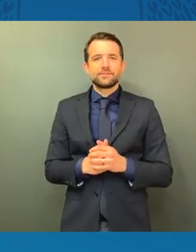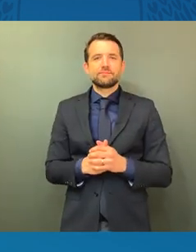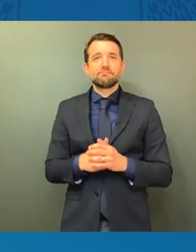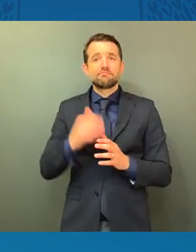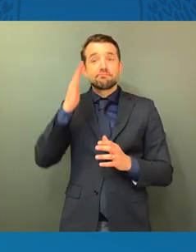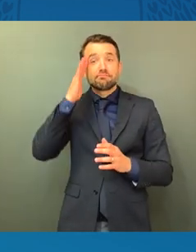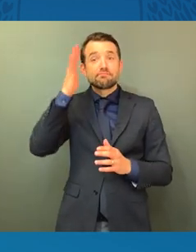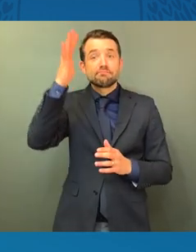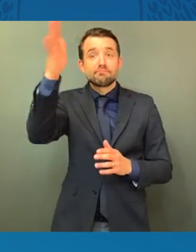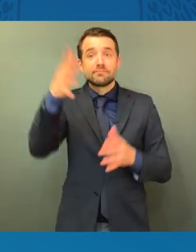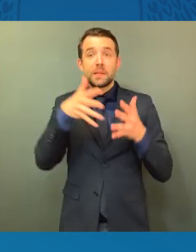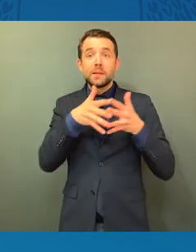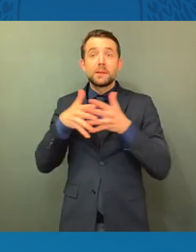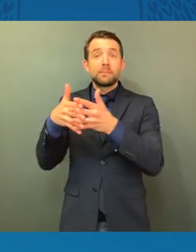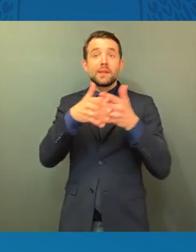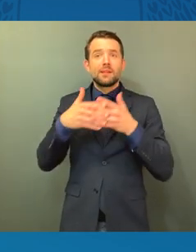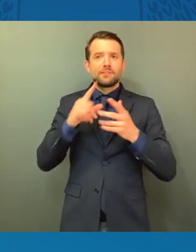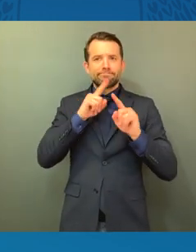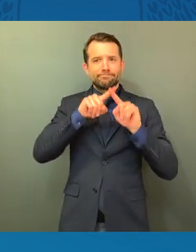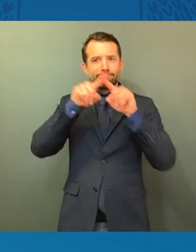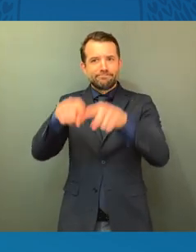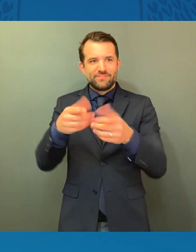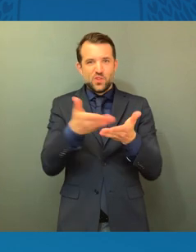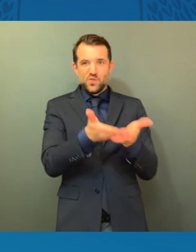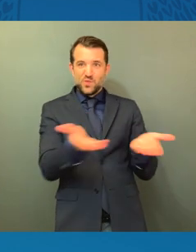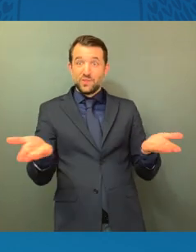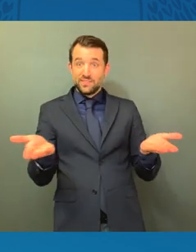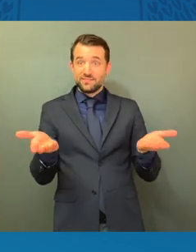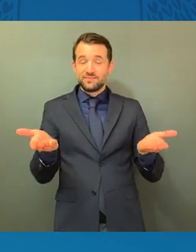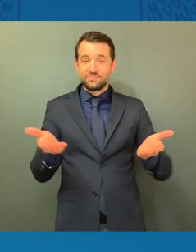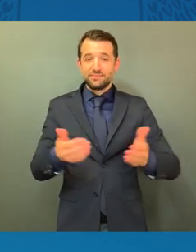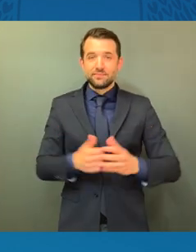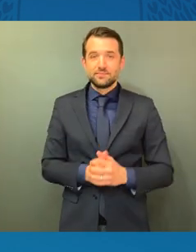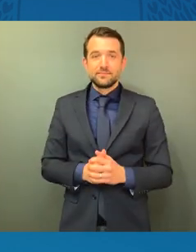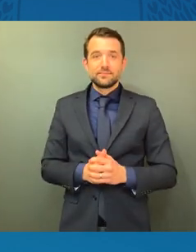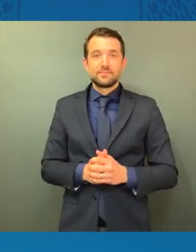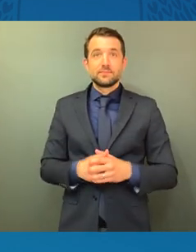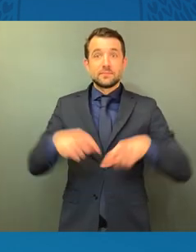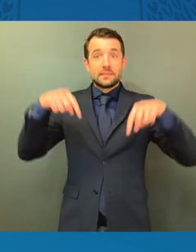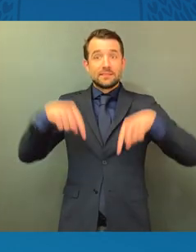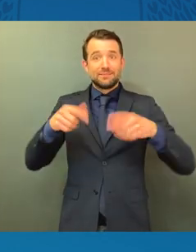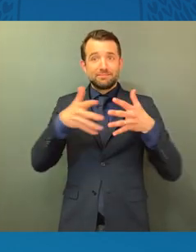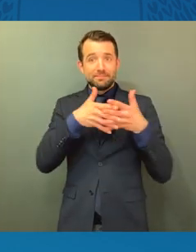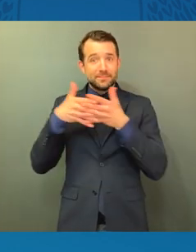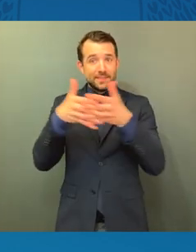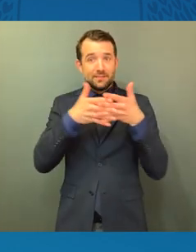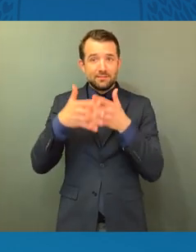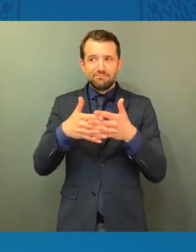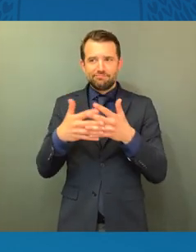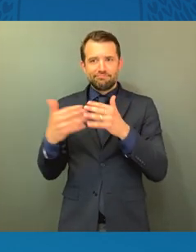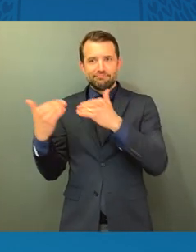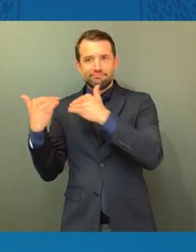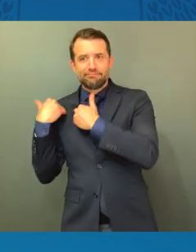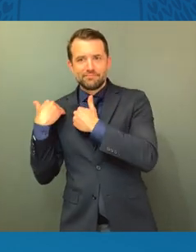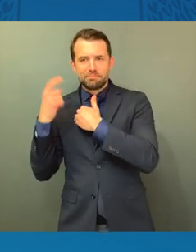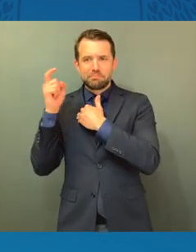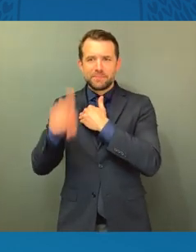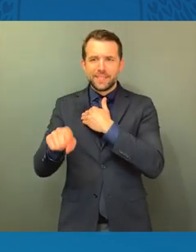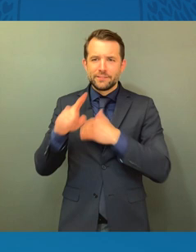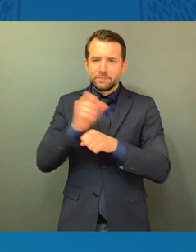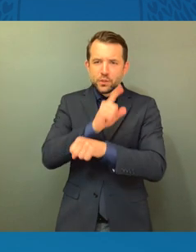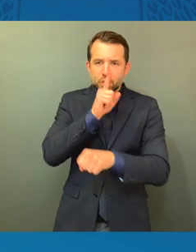And our nation, therefore, has an obligation to ensure nothing limits their ability